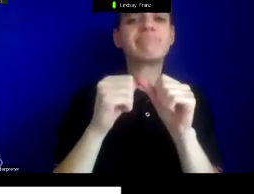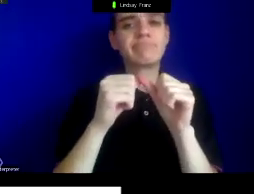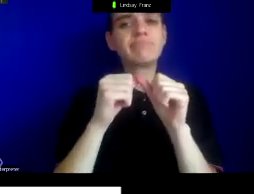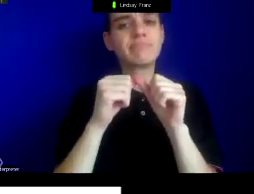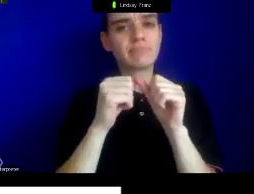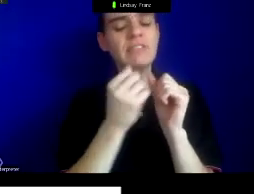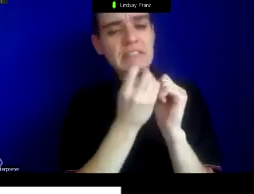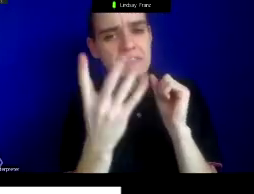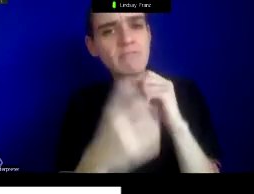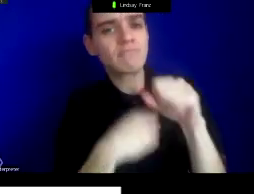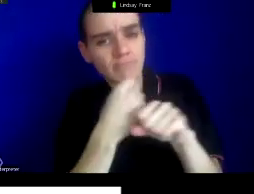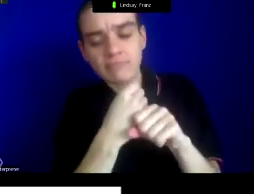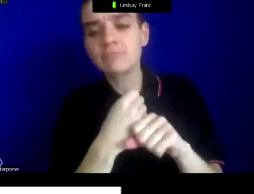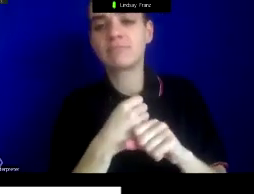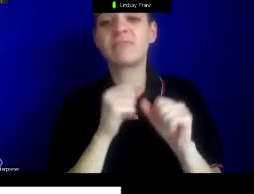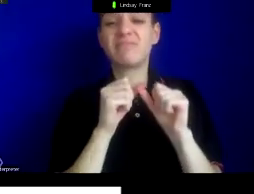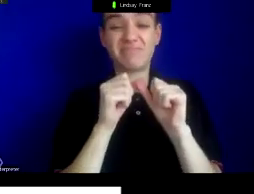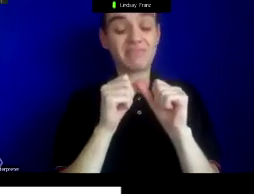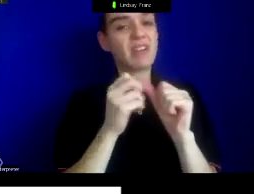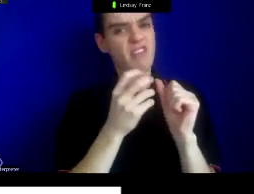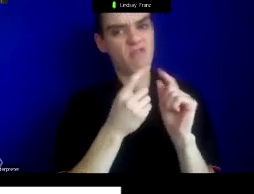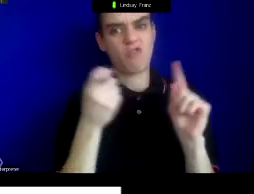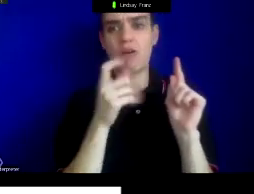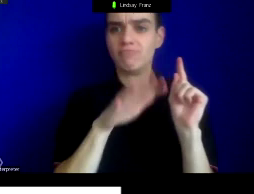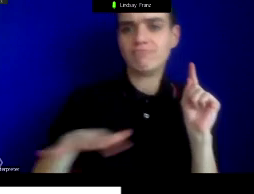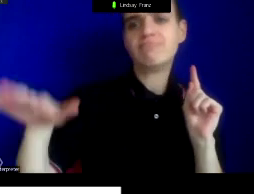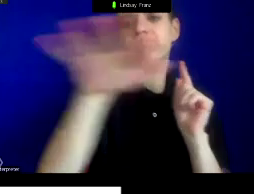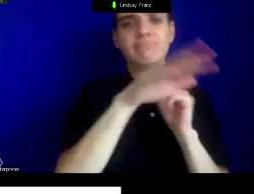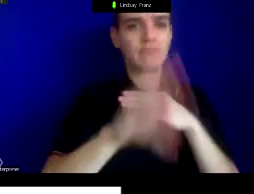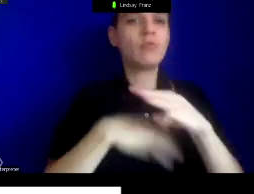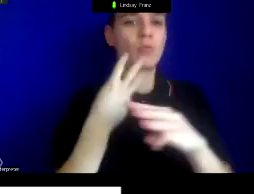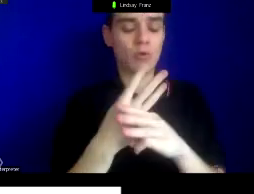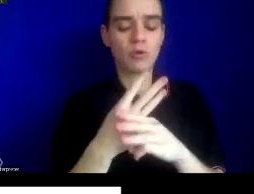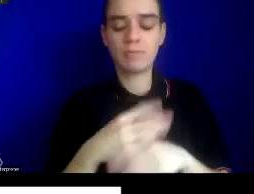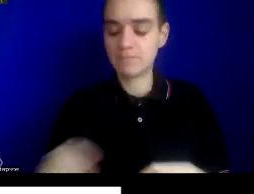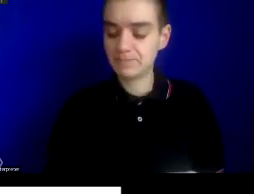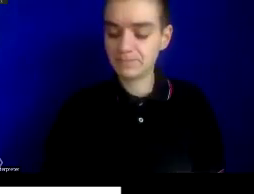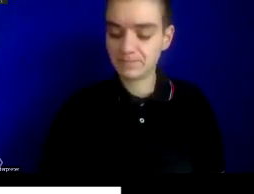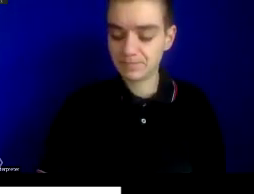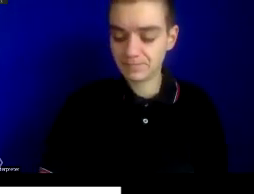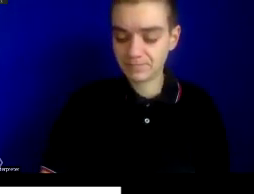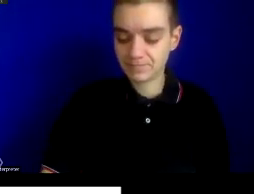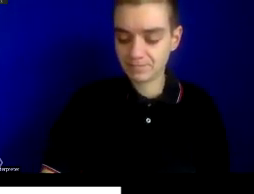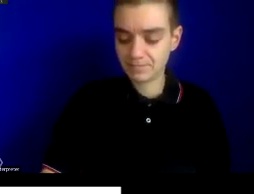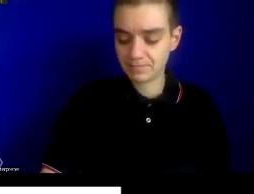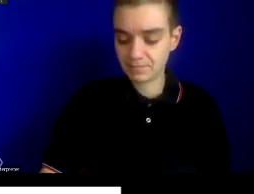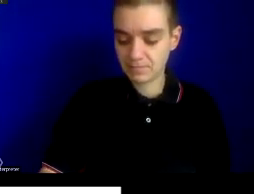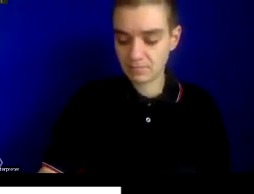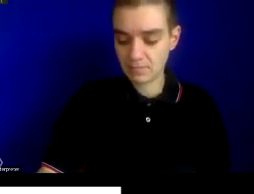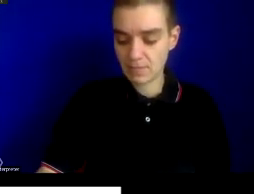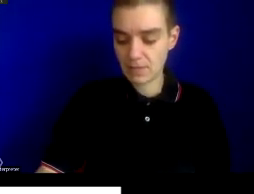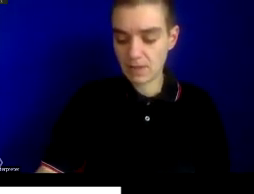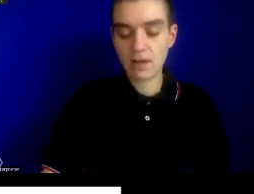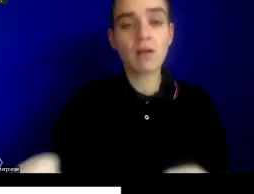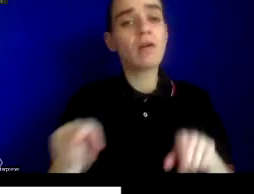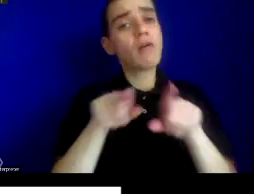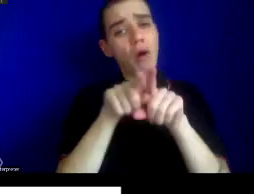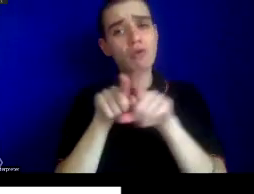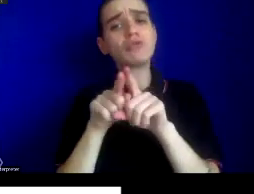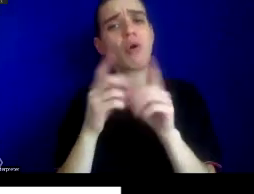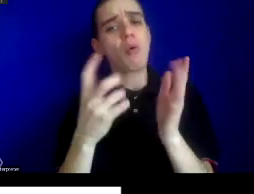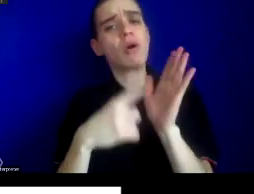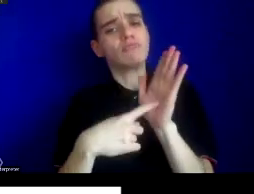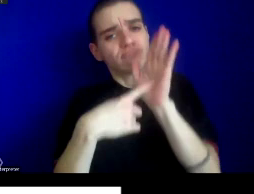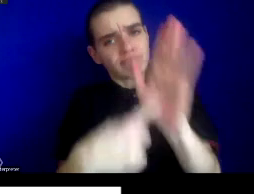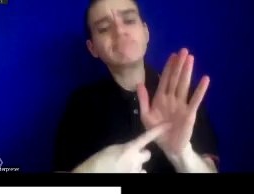and physical formats, and originate from nearly every part of the globe. And also, the talks foreground the voices of people of color, women, and